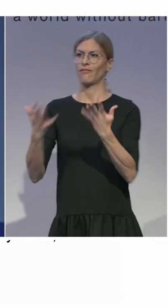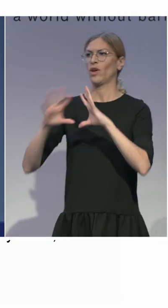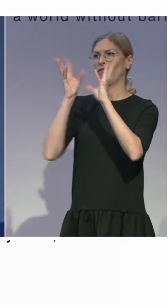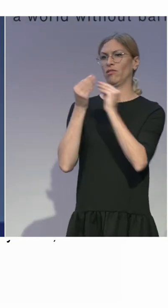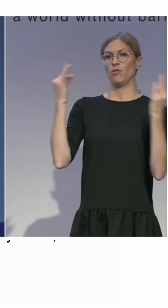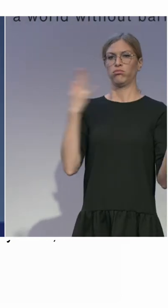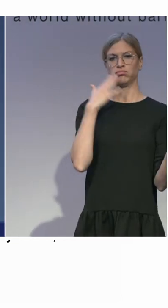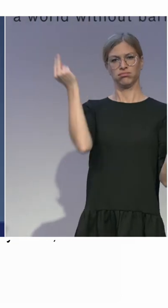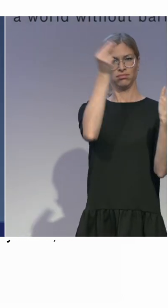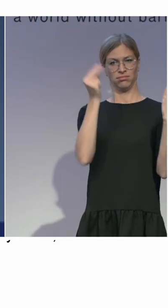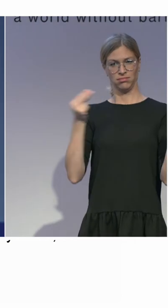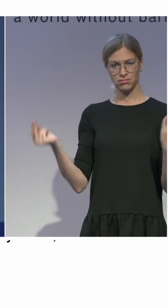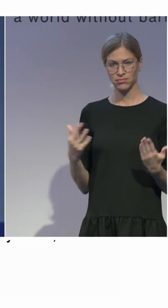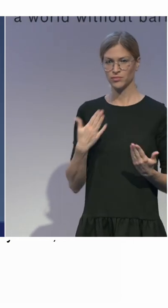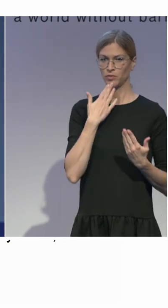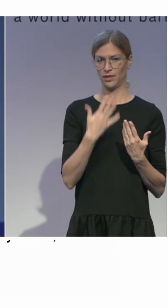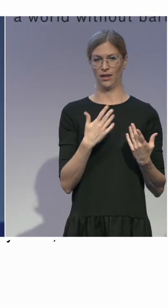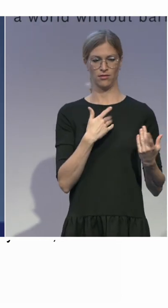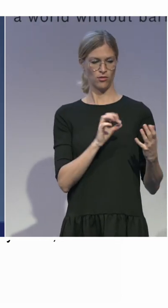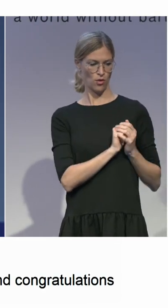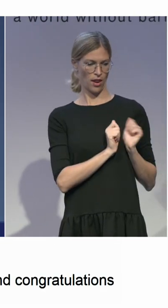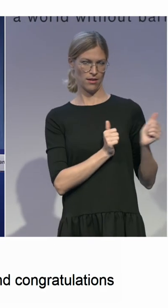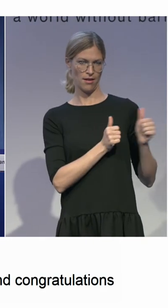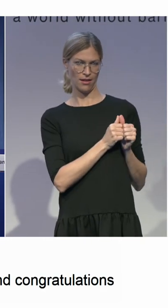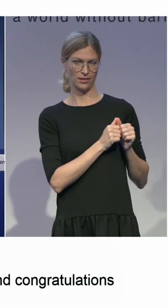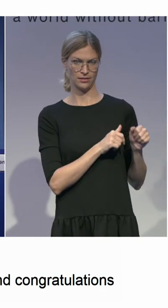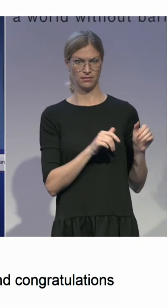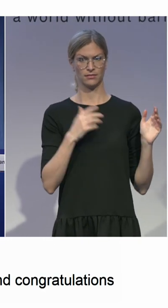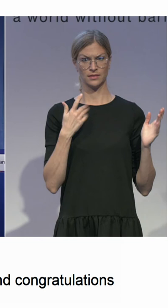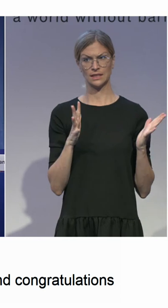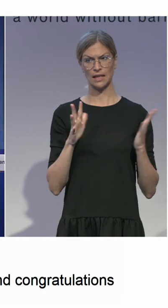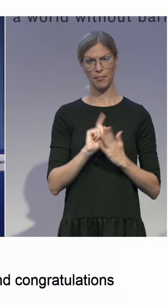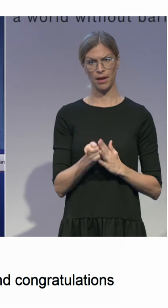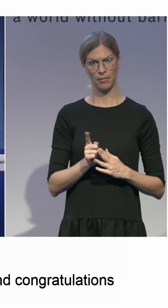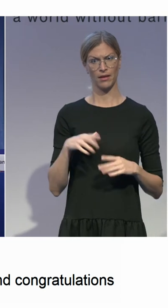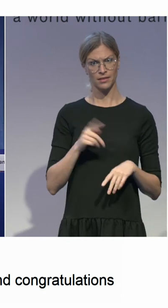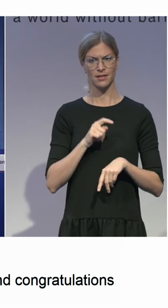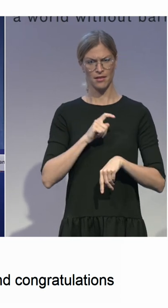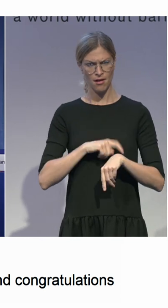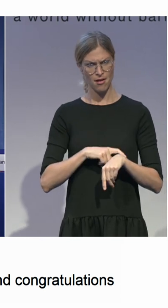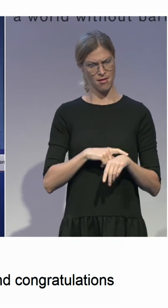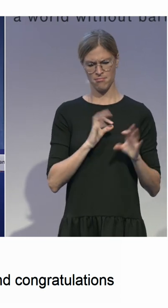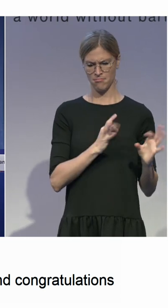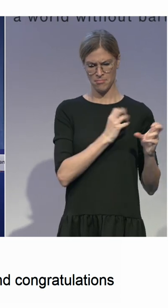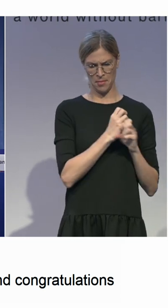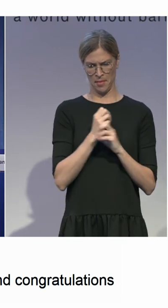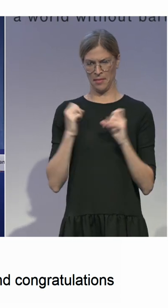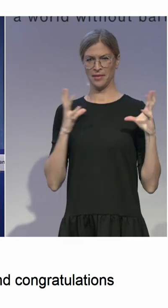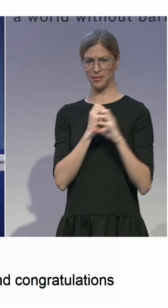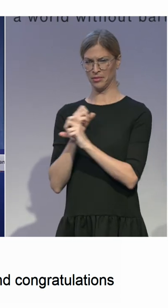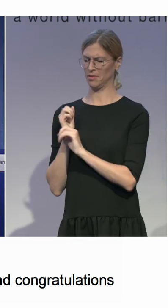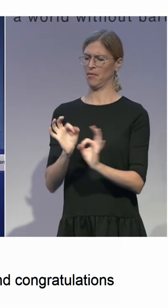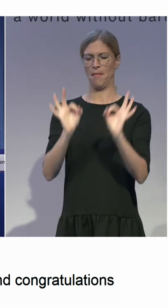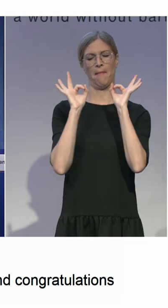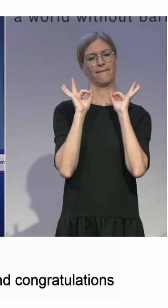colleagues. Although 10 minutes is a terribly short time chair, you made perfect time management and we are really able